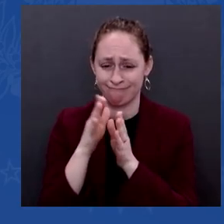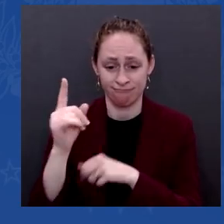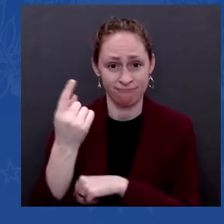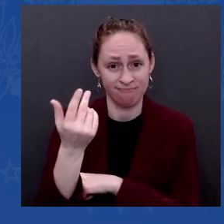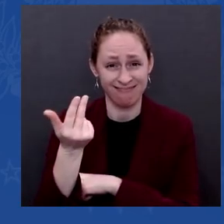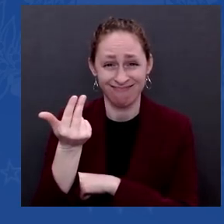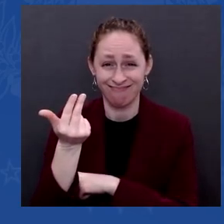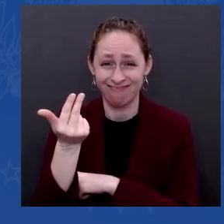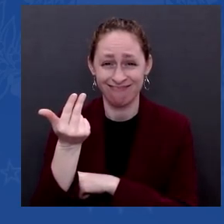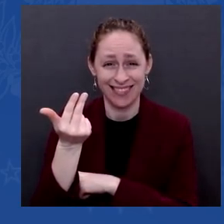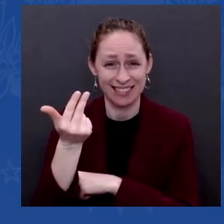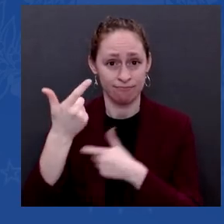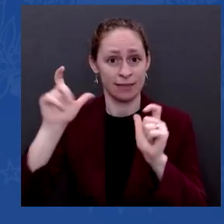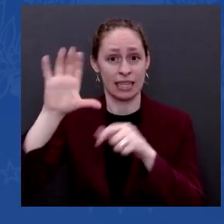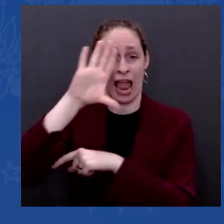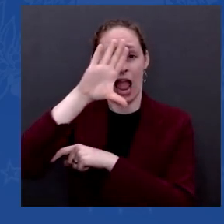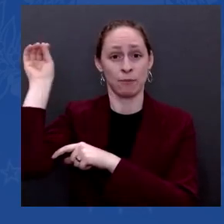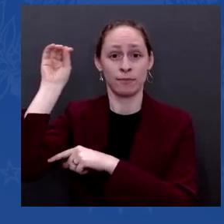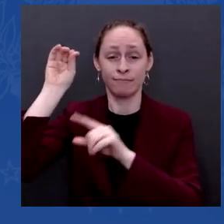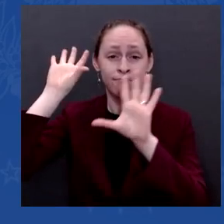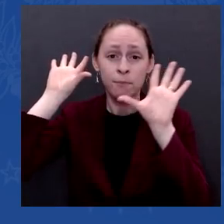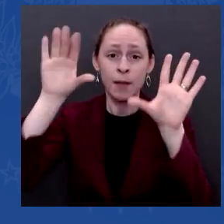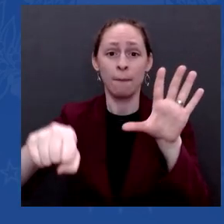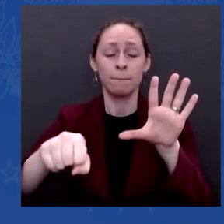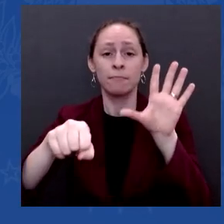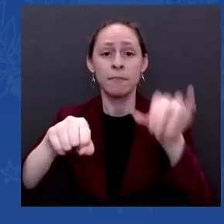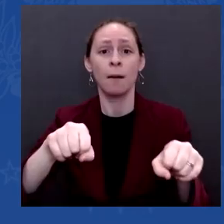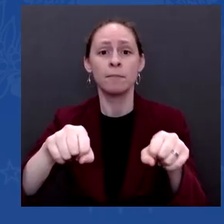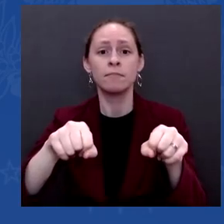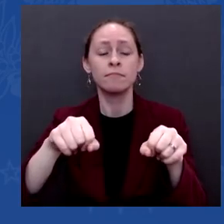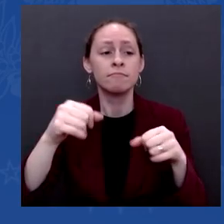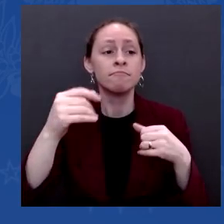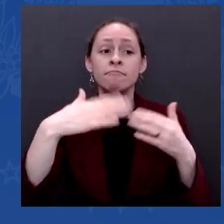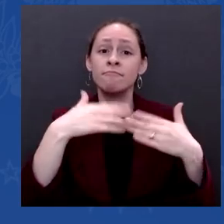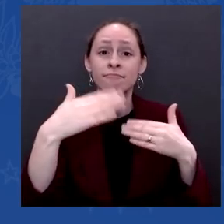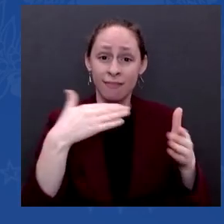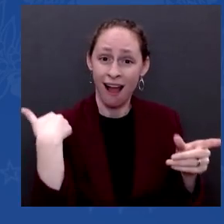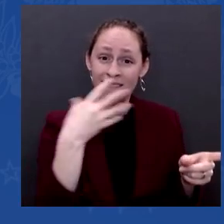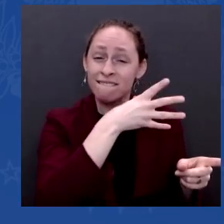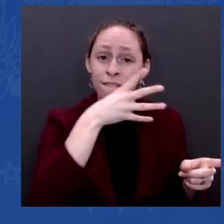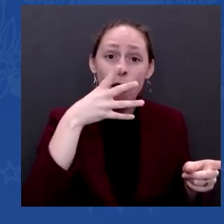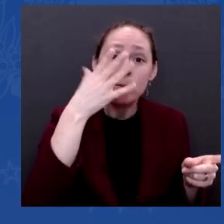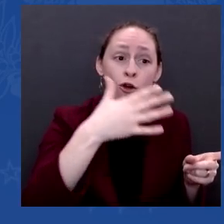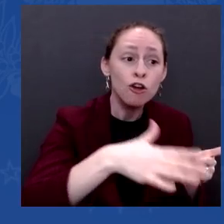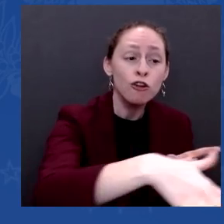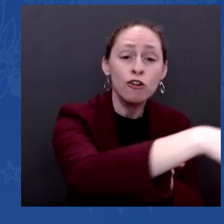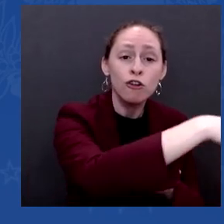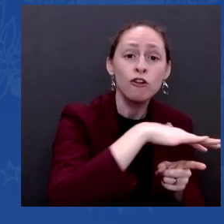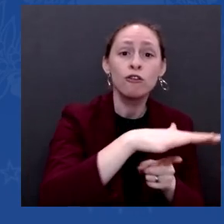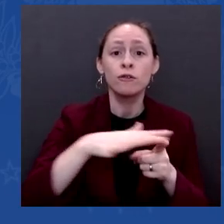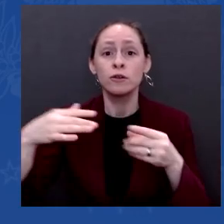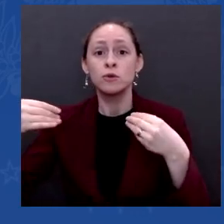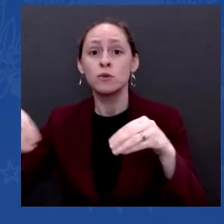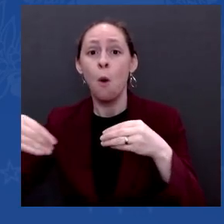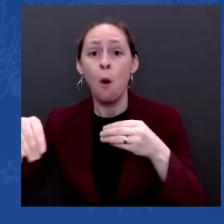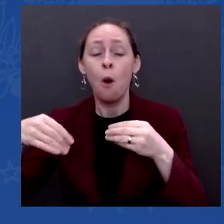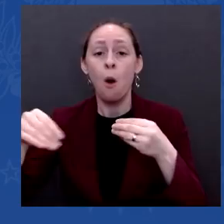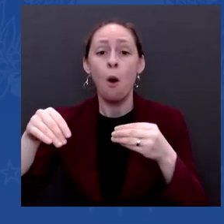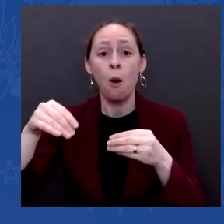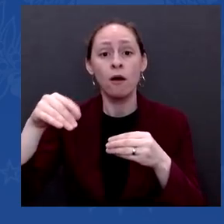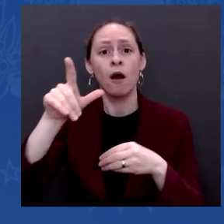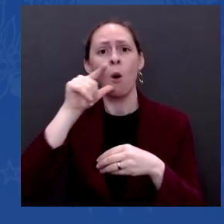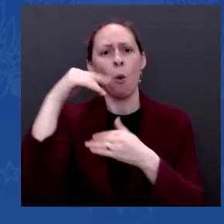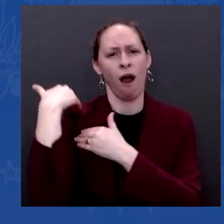big companies dominate the markets, pay ranchers less for their cattle they grow, charge consumers more for beef,